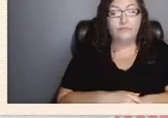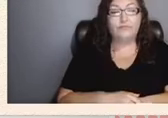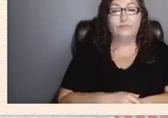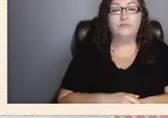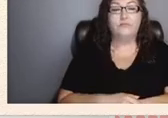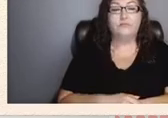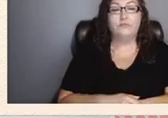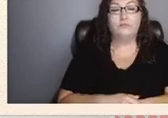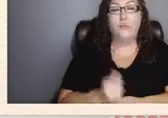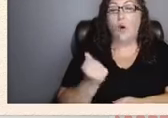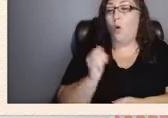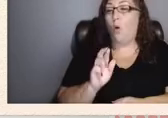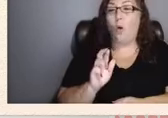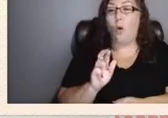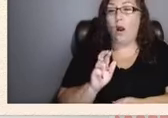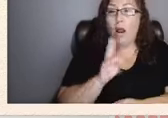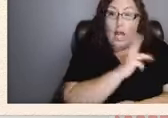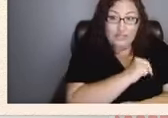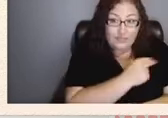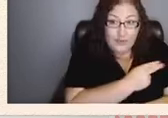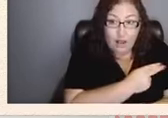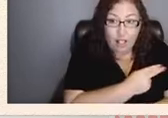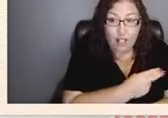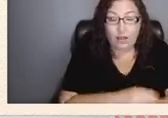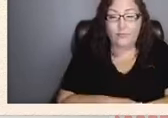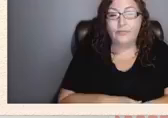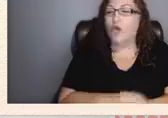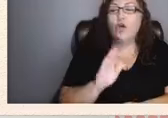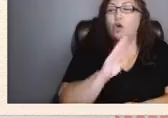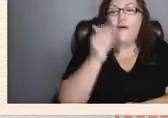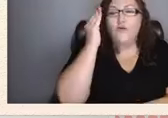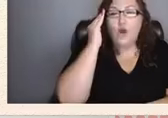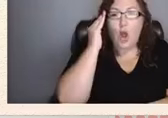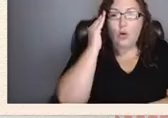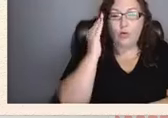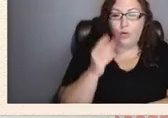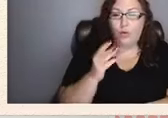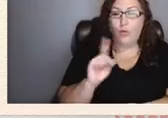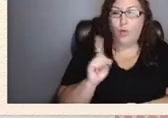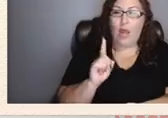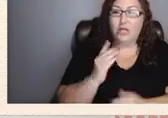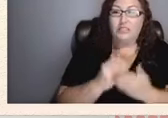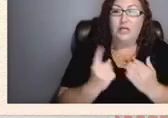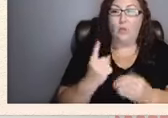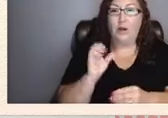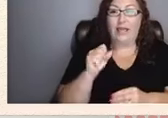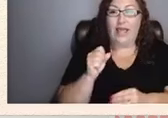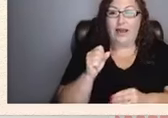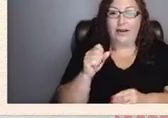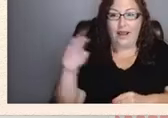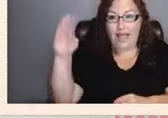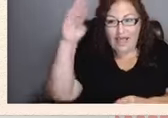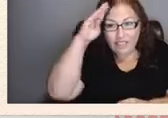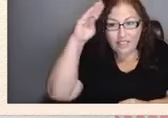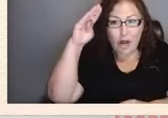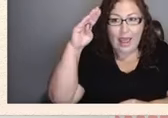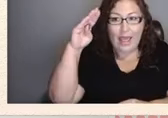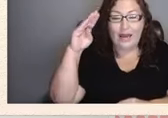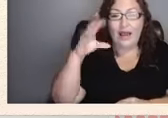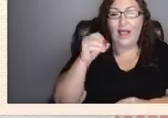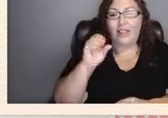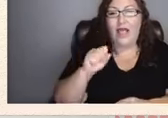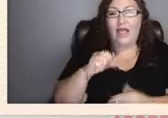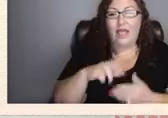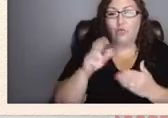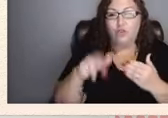or a hospital you never know where someone can hit their head and that can result in